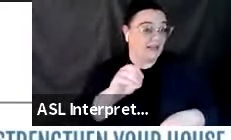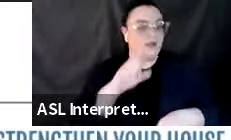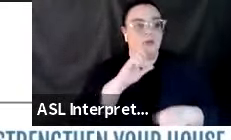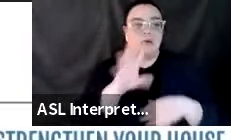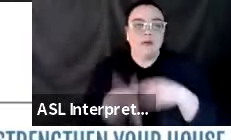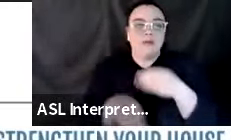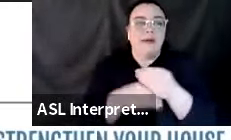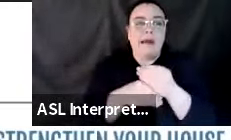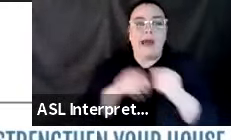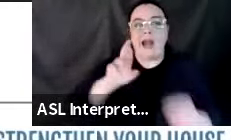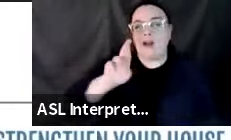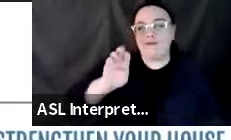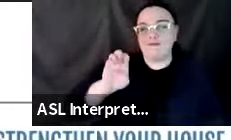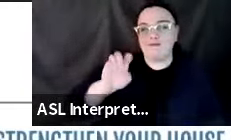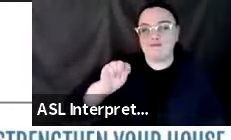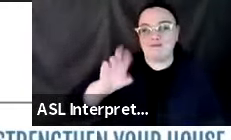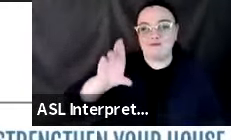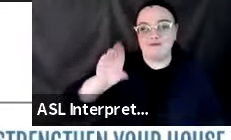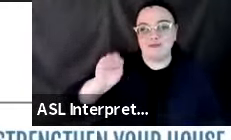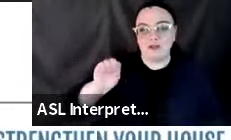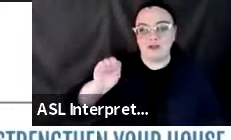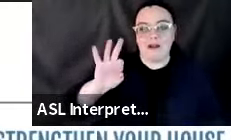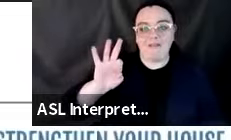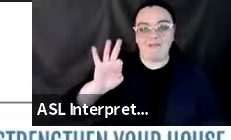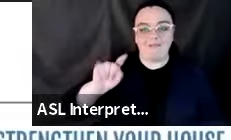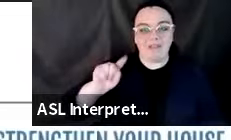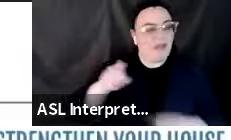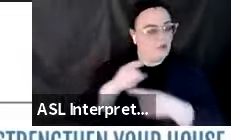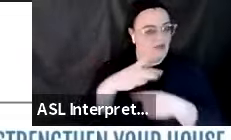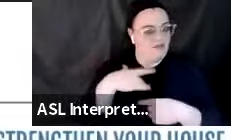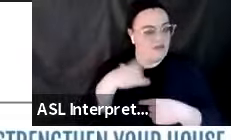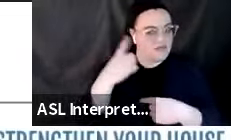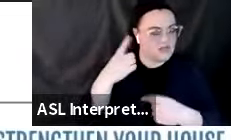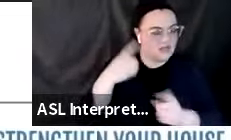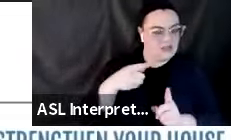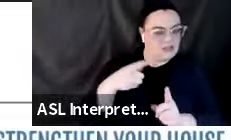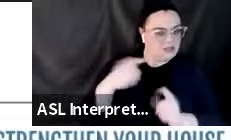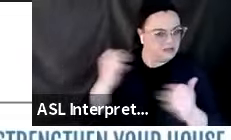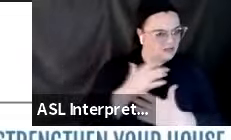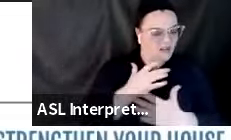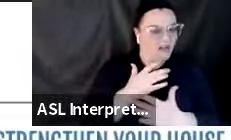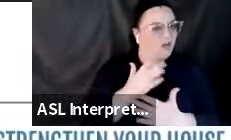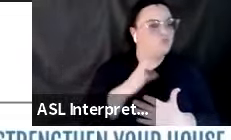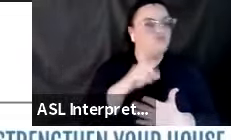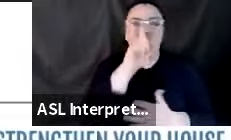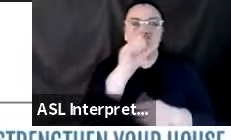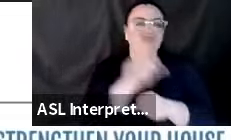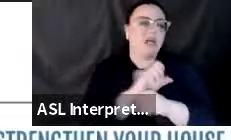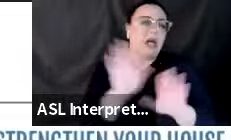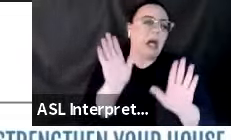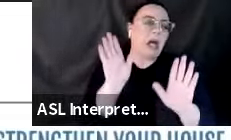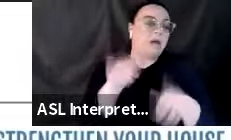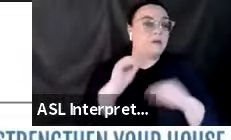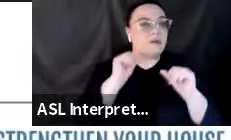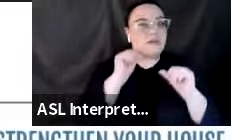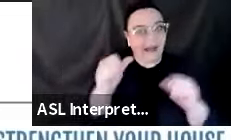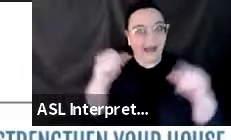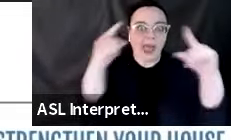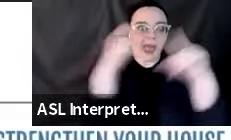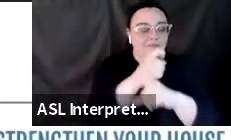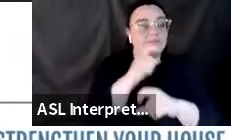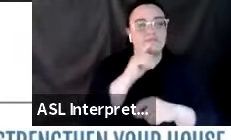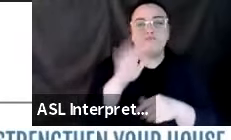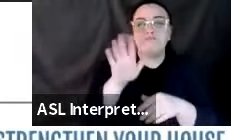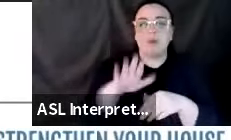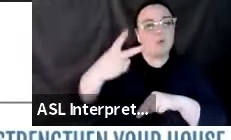intimidating than that it actually is. In most cases, it takes about two days to complete. And we, through